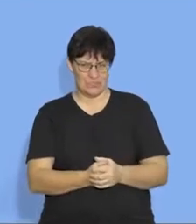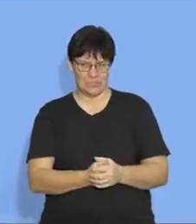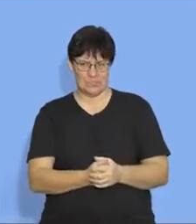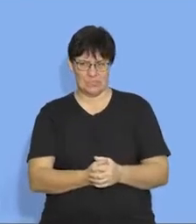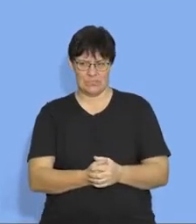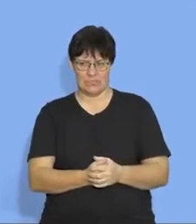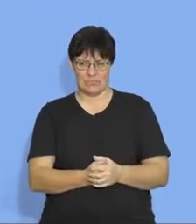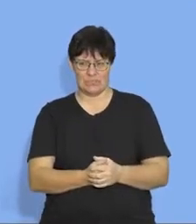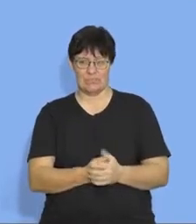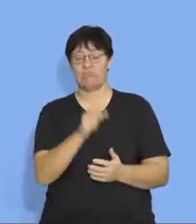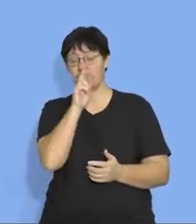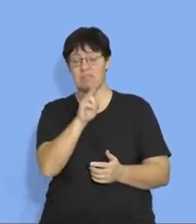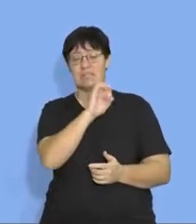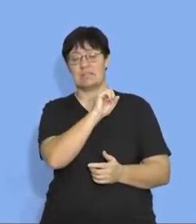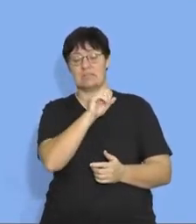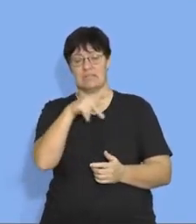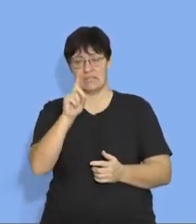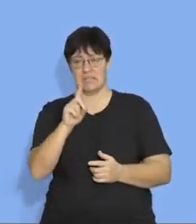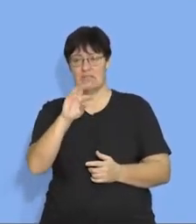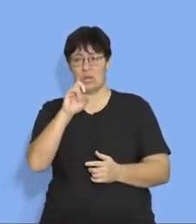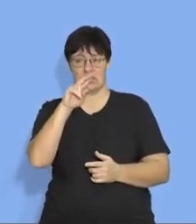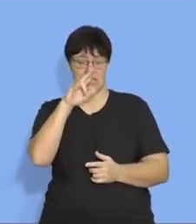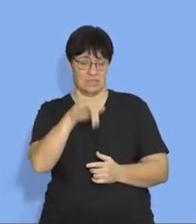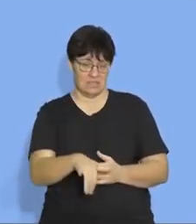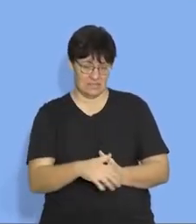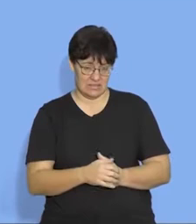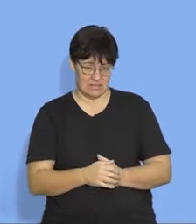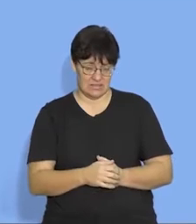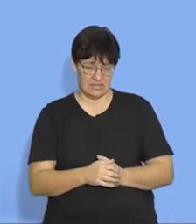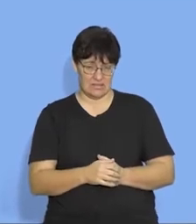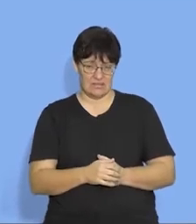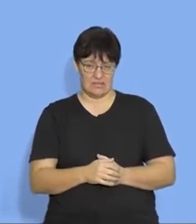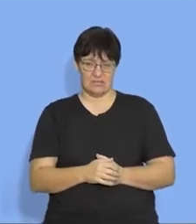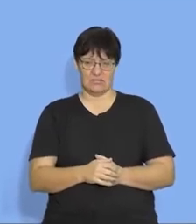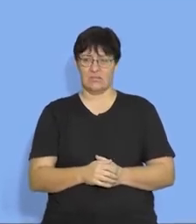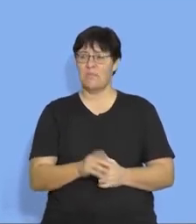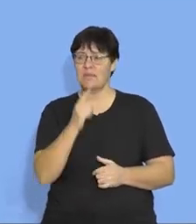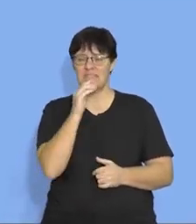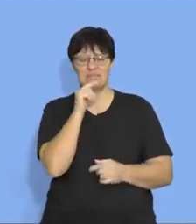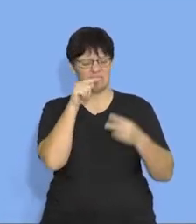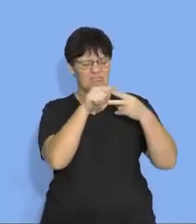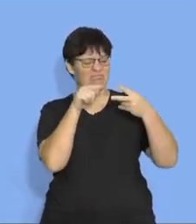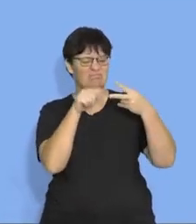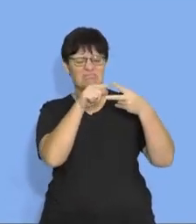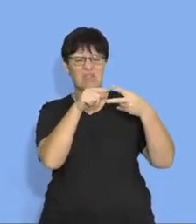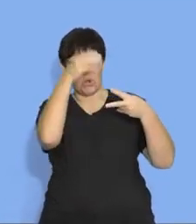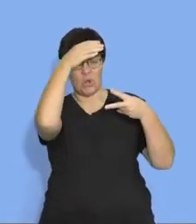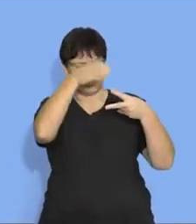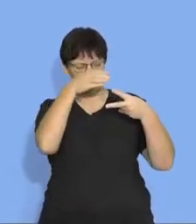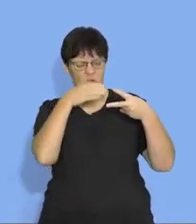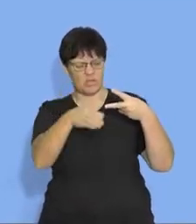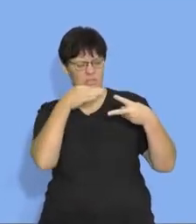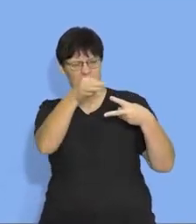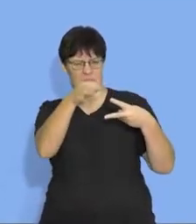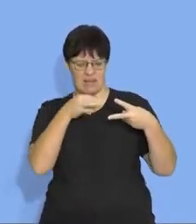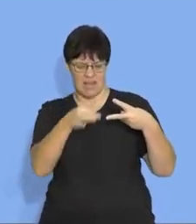let's look at speed and velocity. First of all, we need to define these two concepts. Okay. So